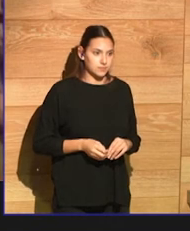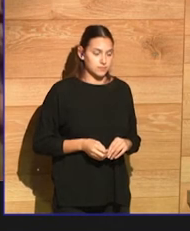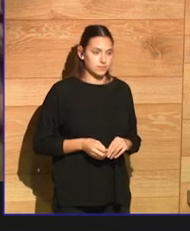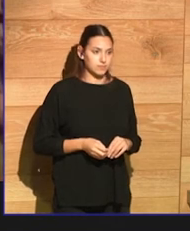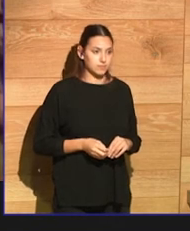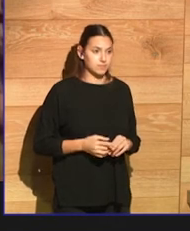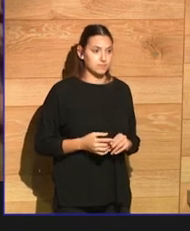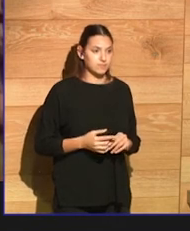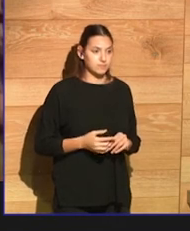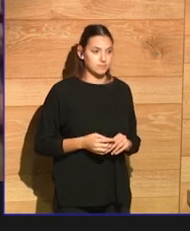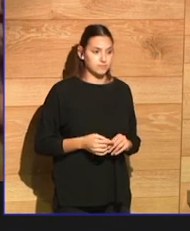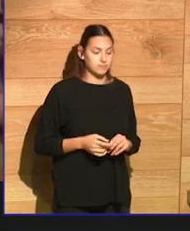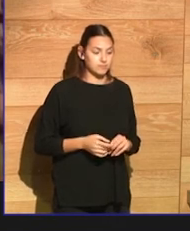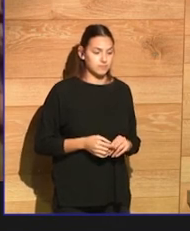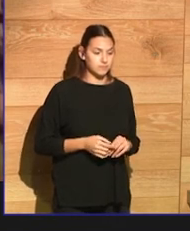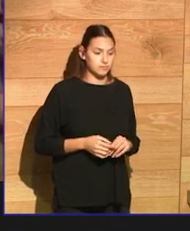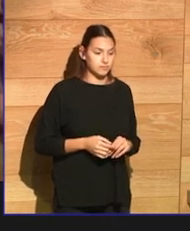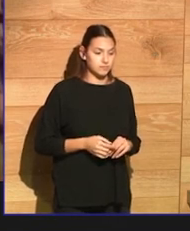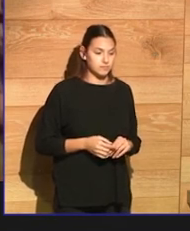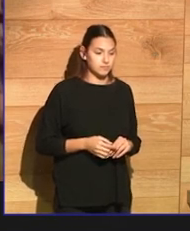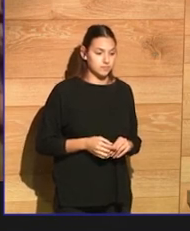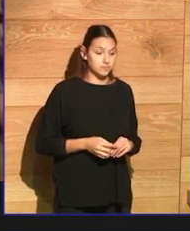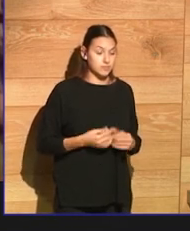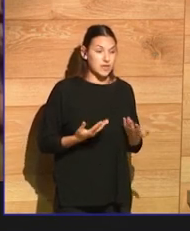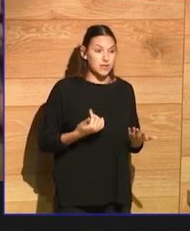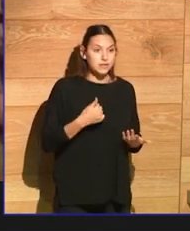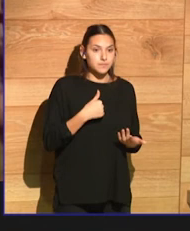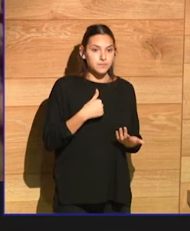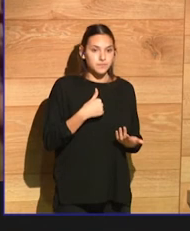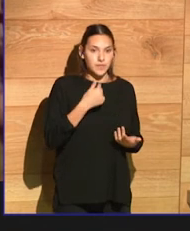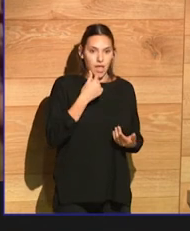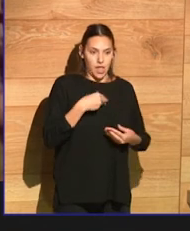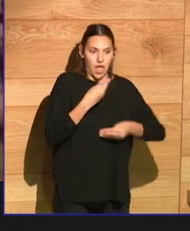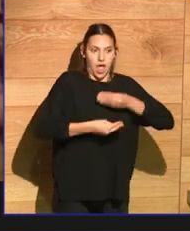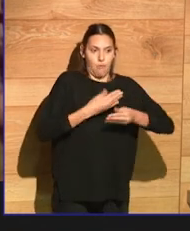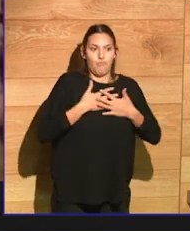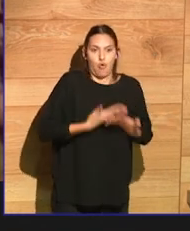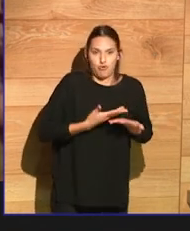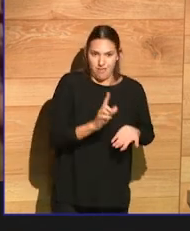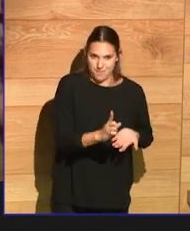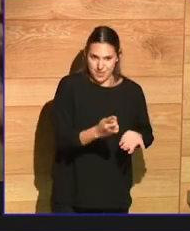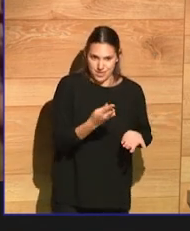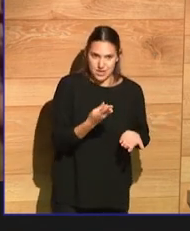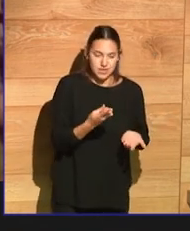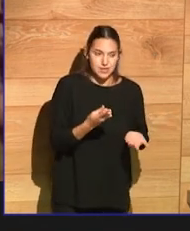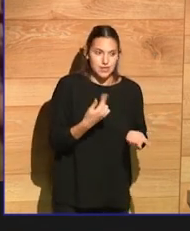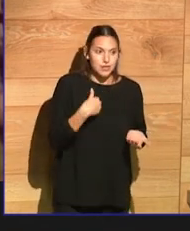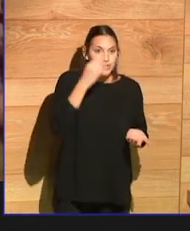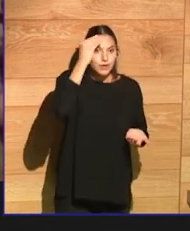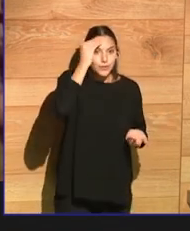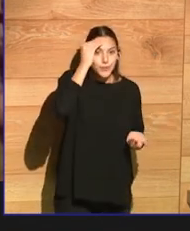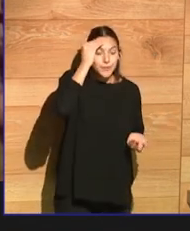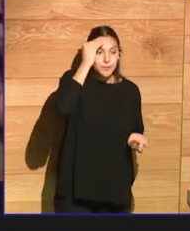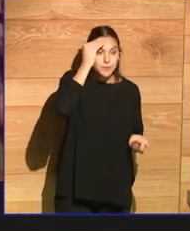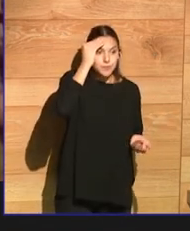It's not something I do deliberately. I think it has a lot to do with coming from a journalistic background and then